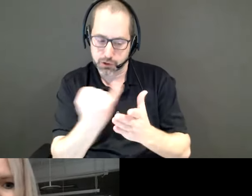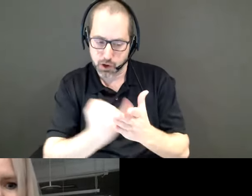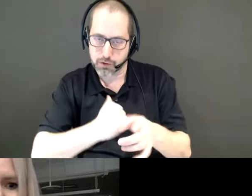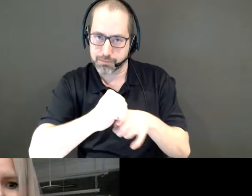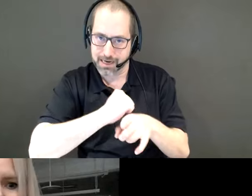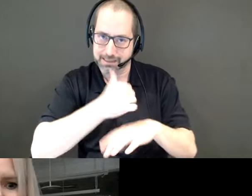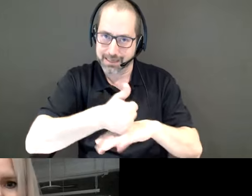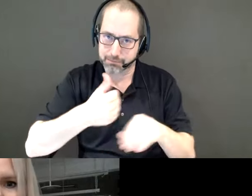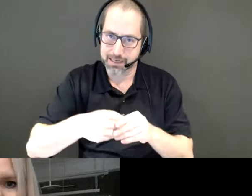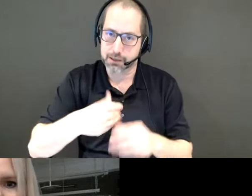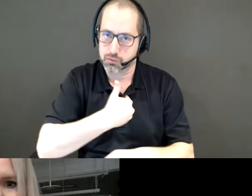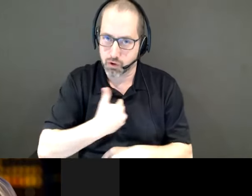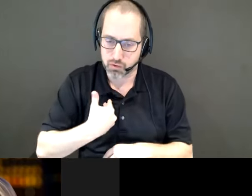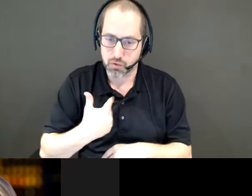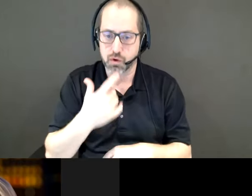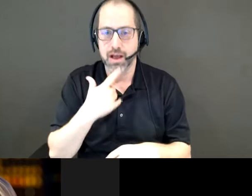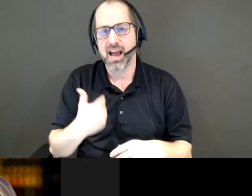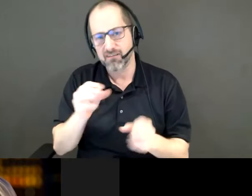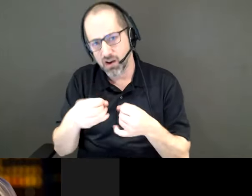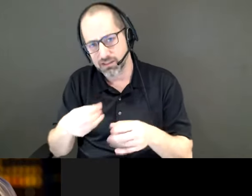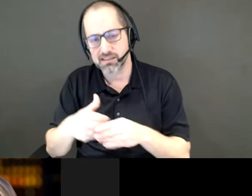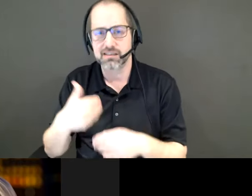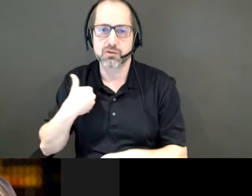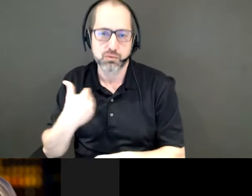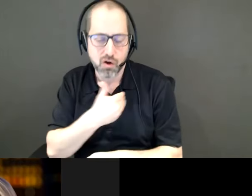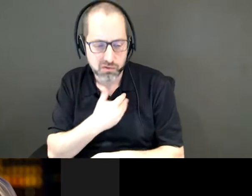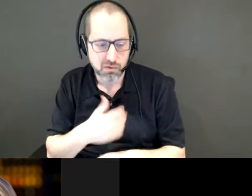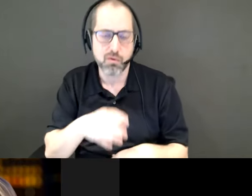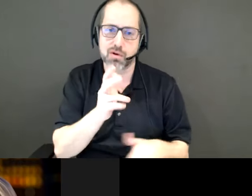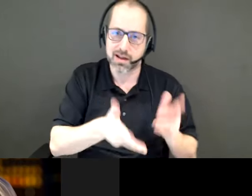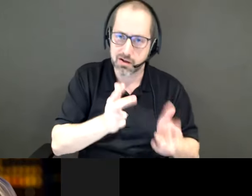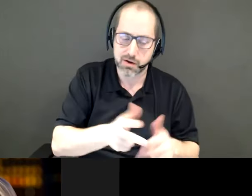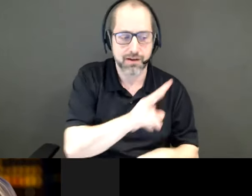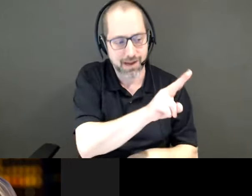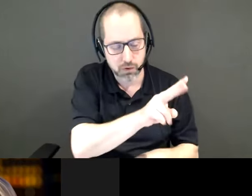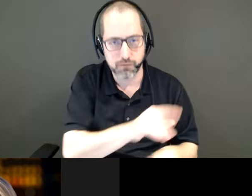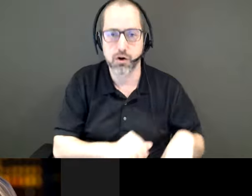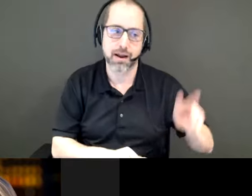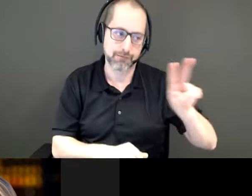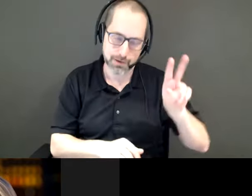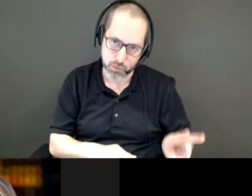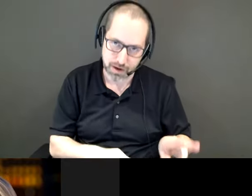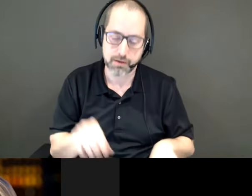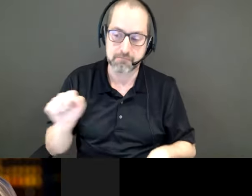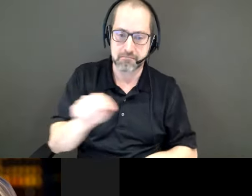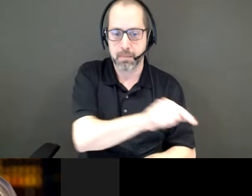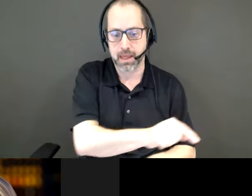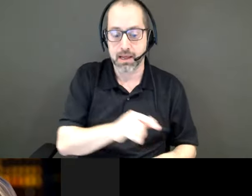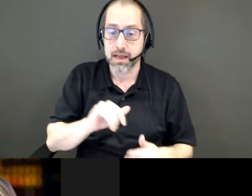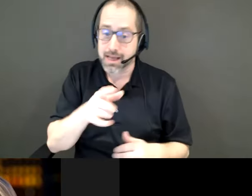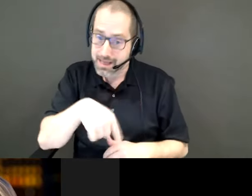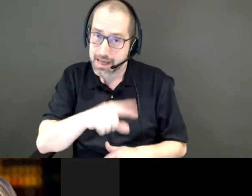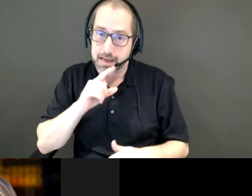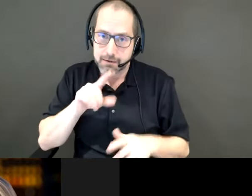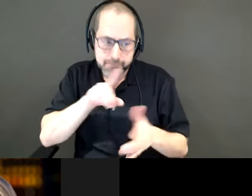in Toronto, Calgary, Vancouver, and Victoria. Together, they have explored the unique opportunities under the Gardner to instigate new